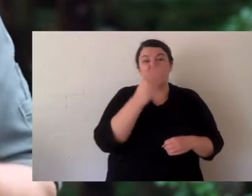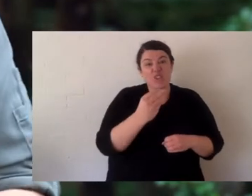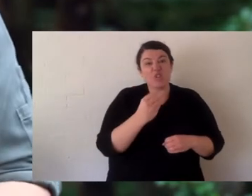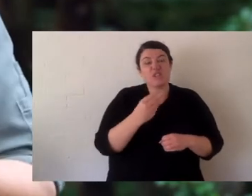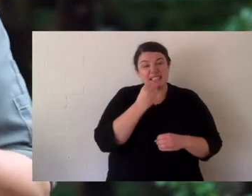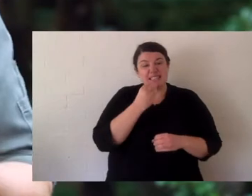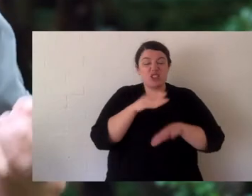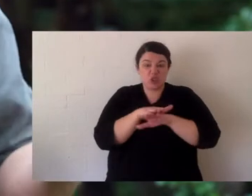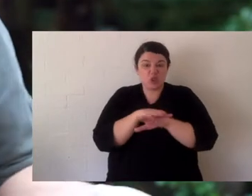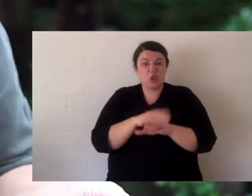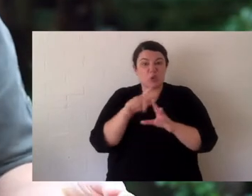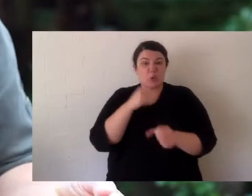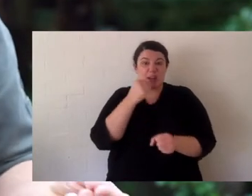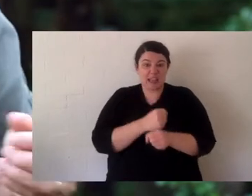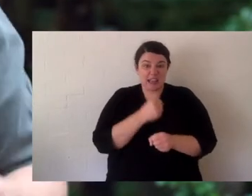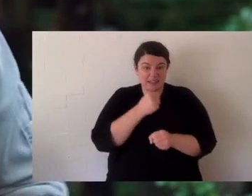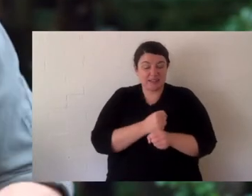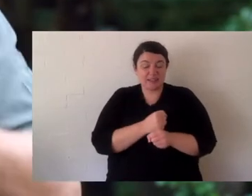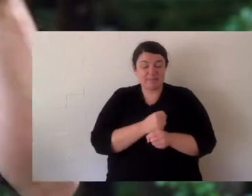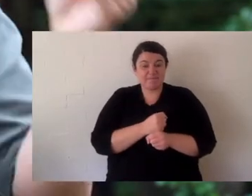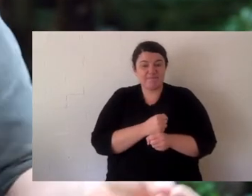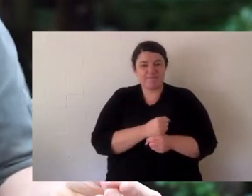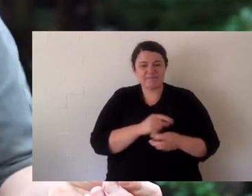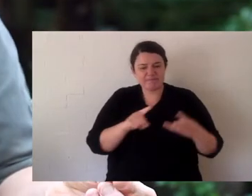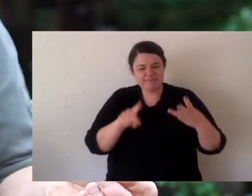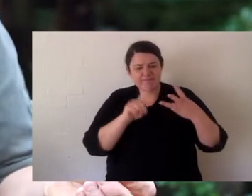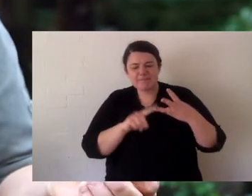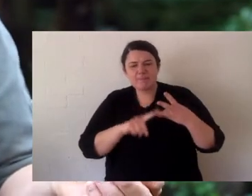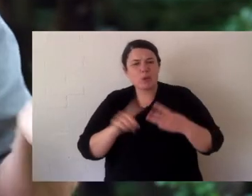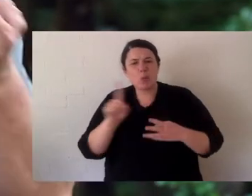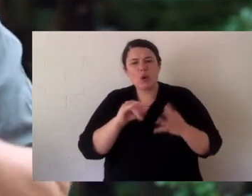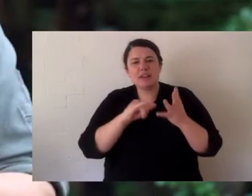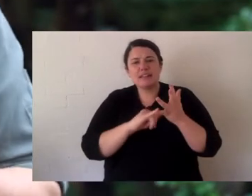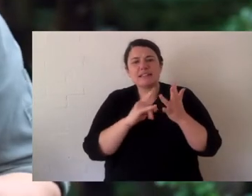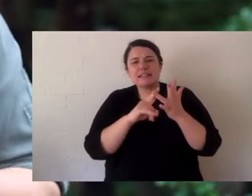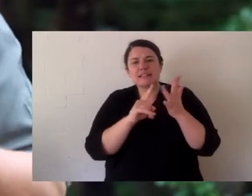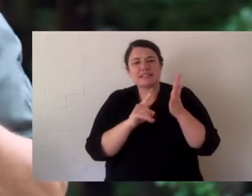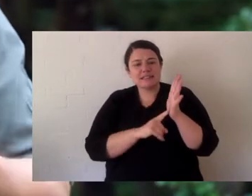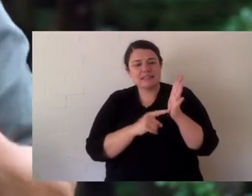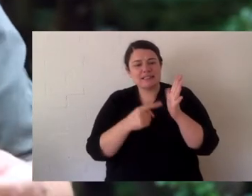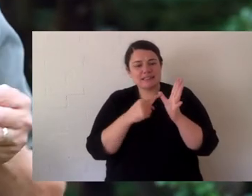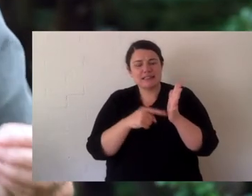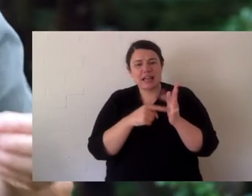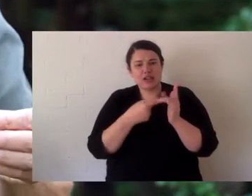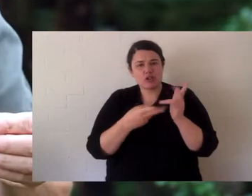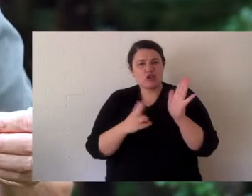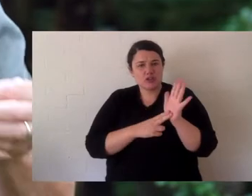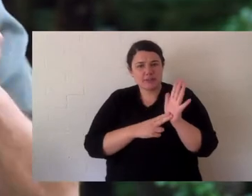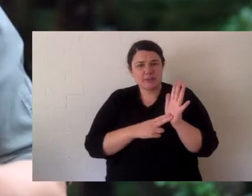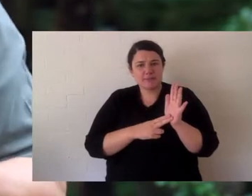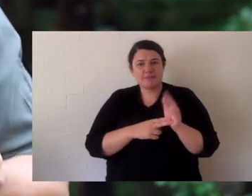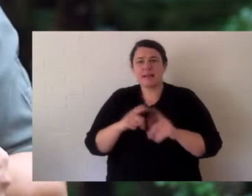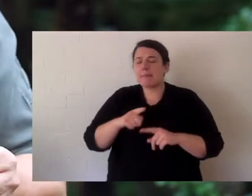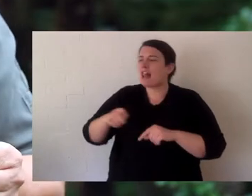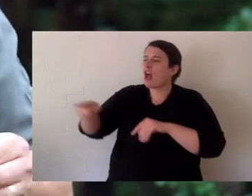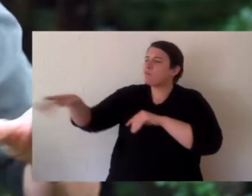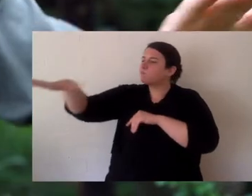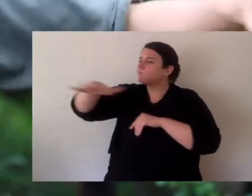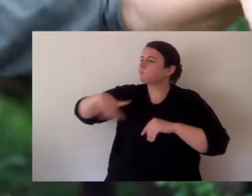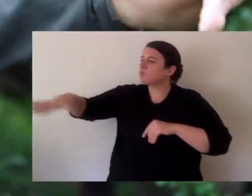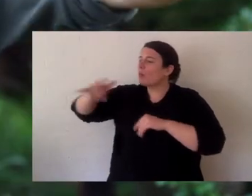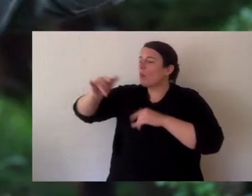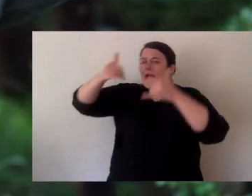hundred percent of turtle nests are being eaten by foxes. And the last thing is siltation. Now siltation